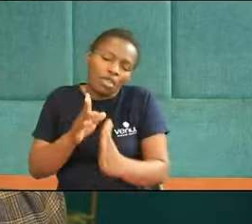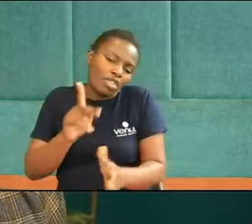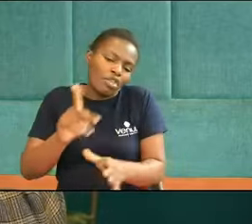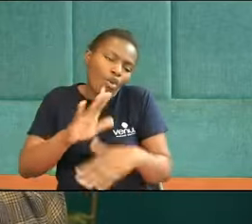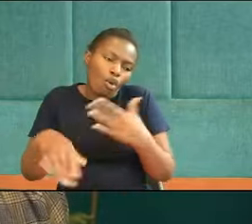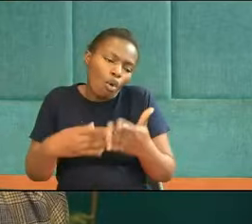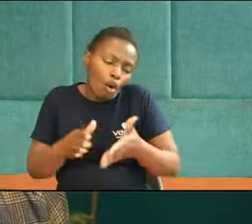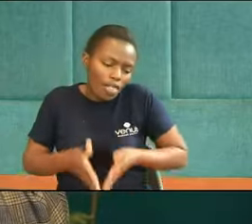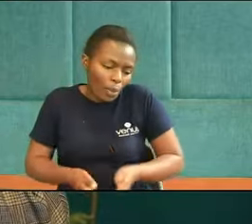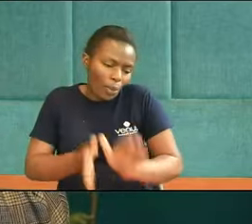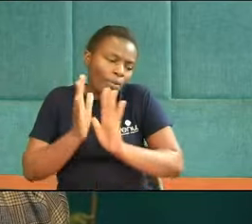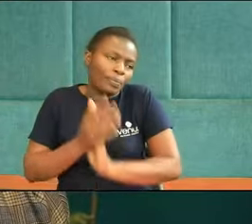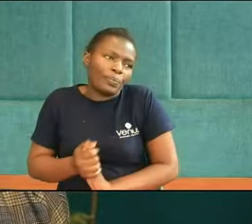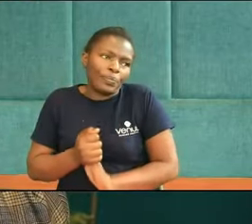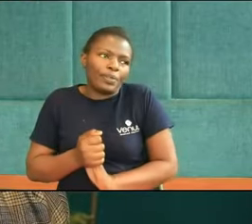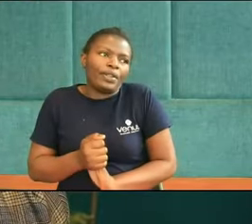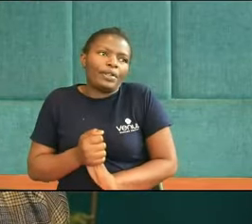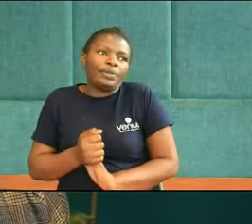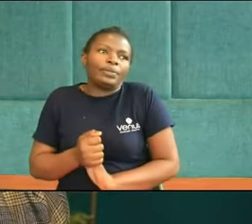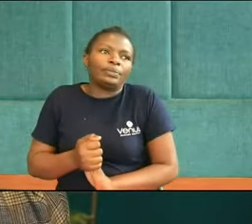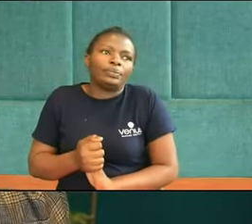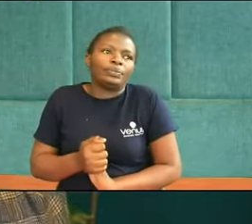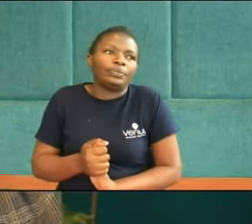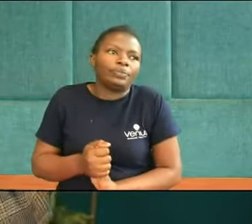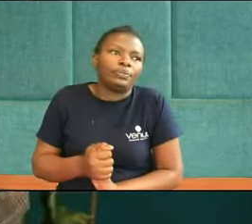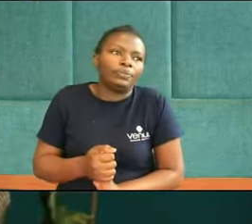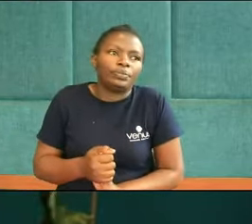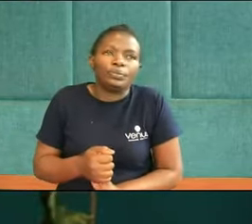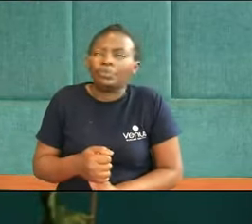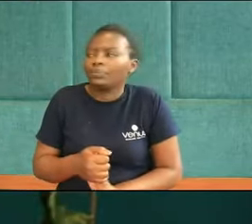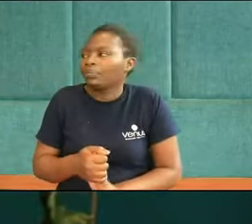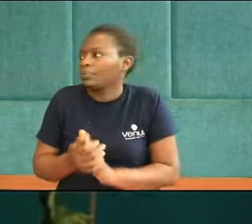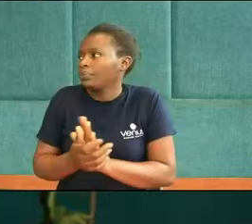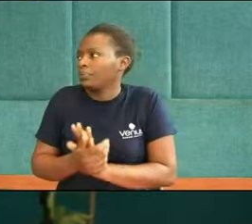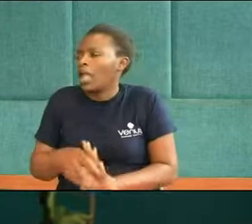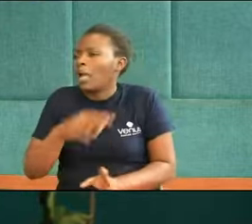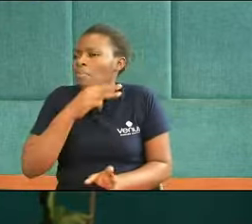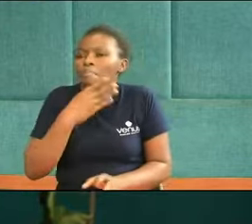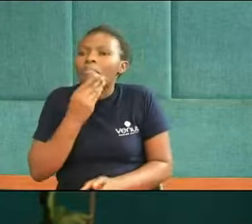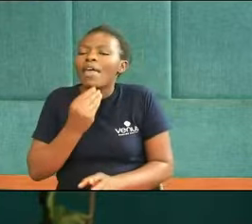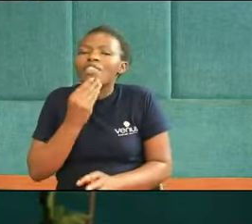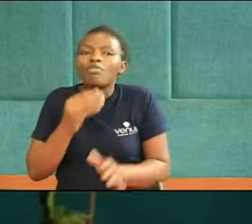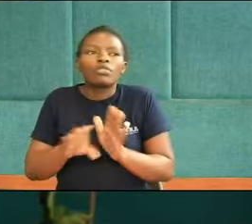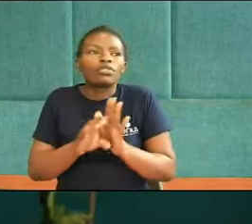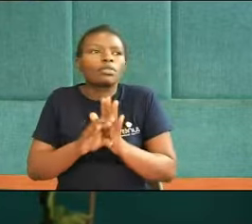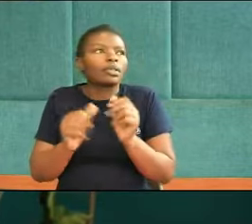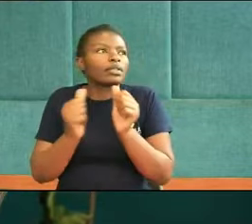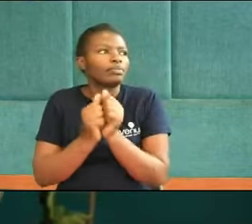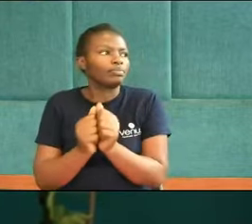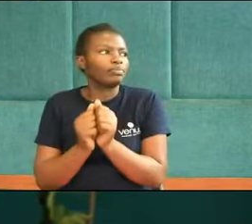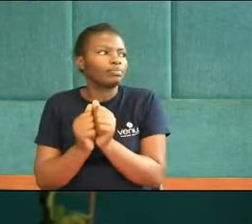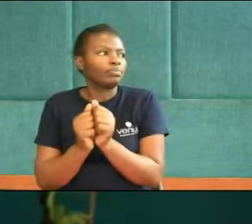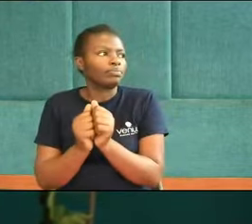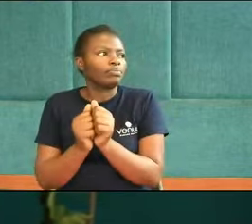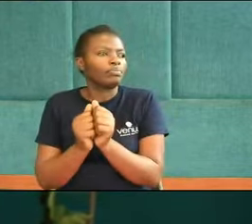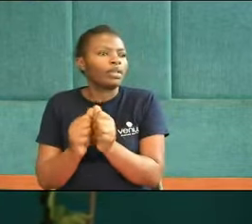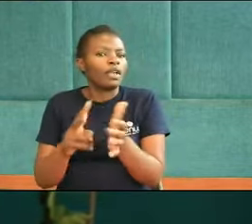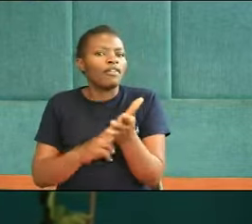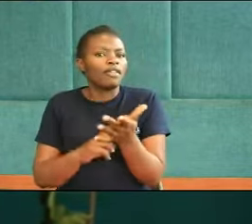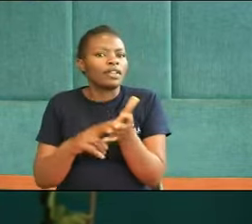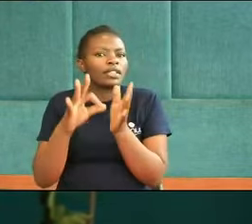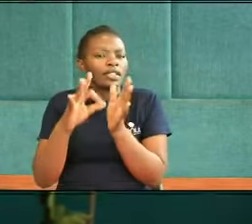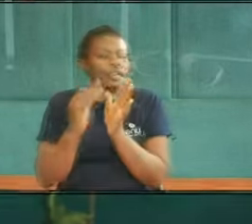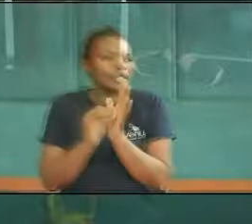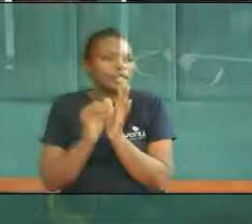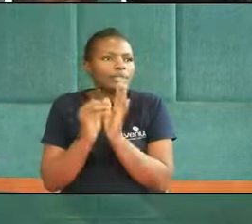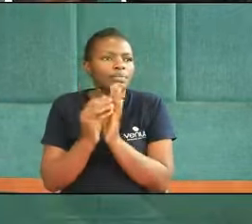Alright I'd also like Omwiri Perhaps maybe you can read for us Matthew chapter 10 And verse 30